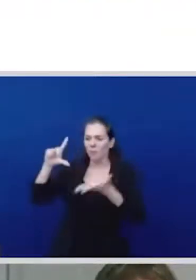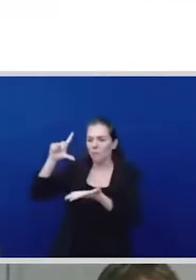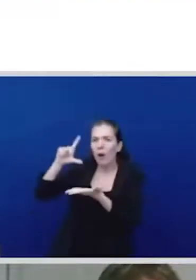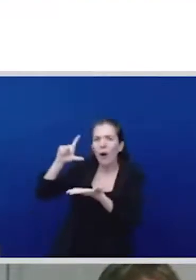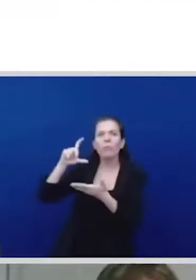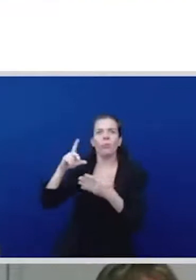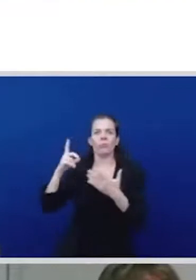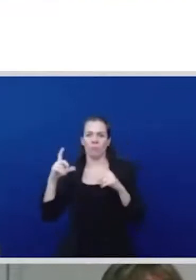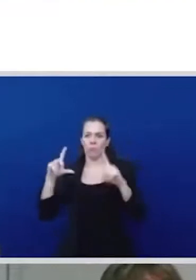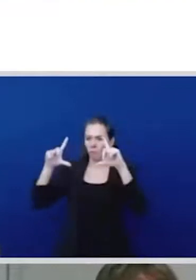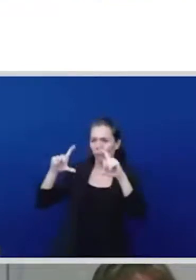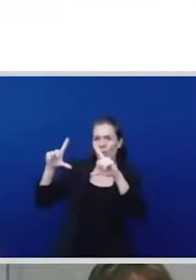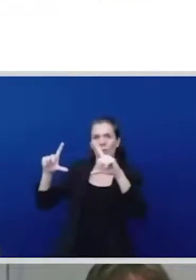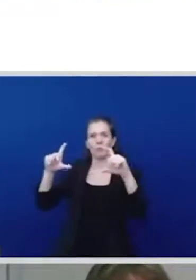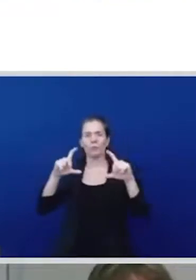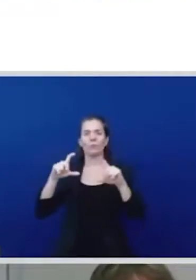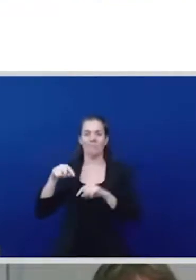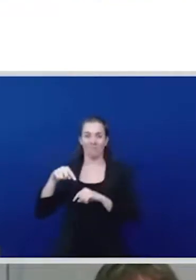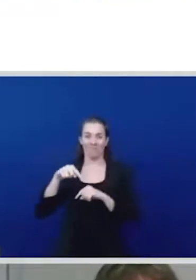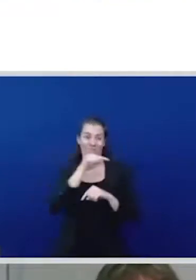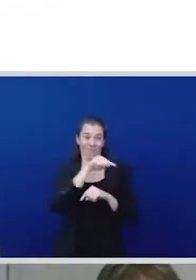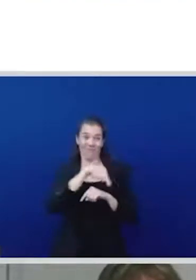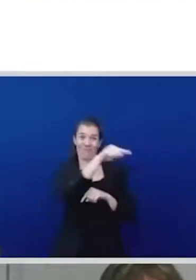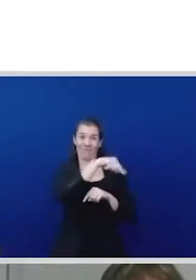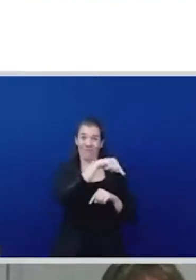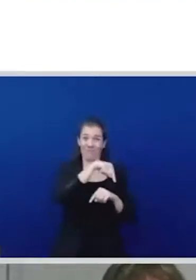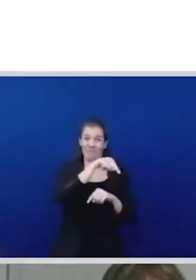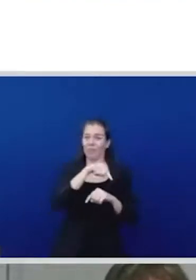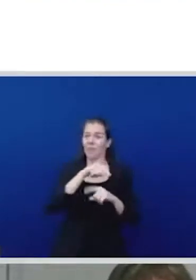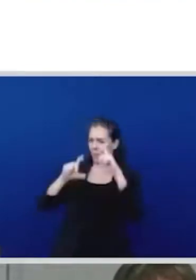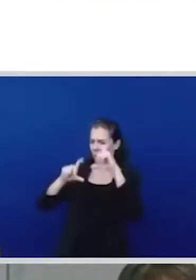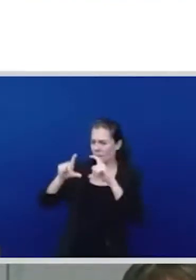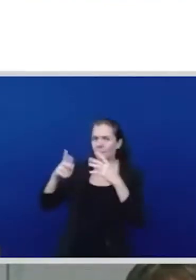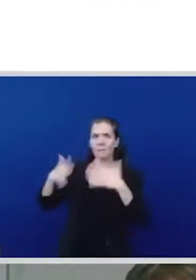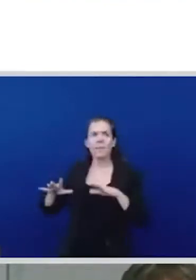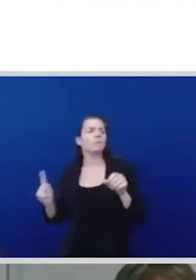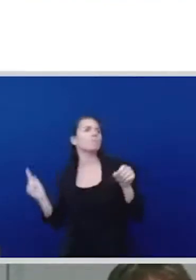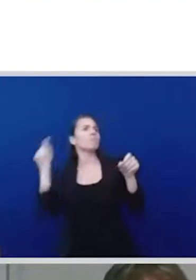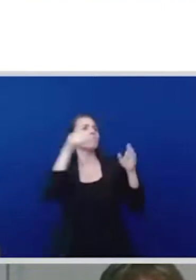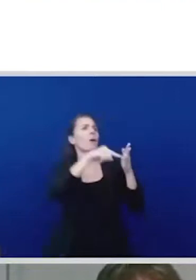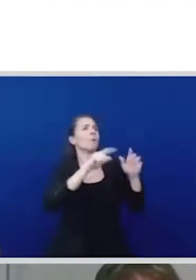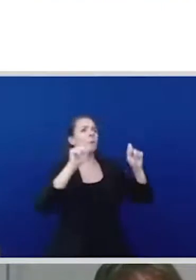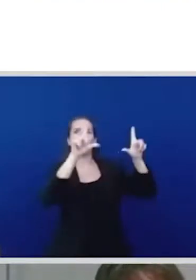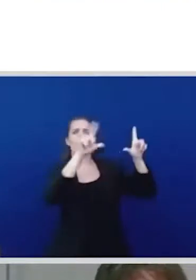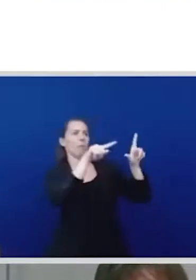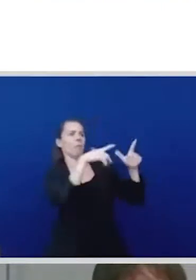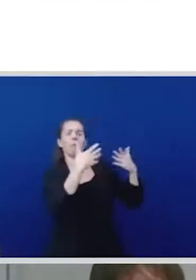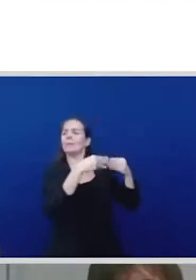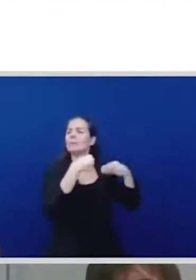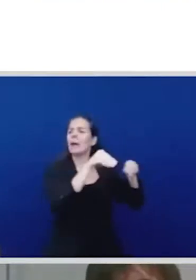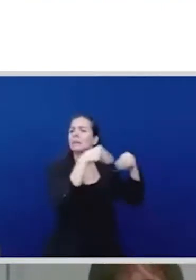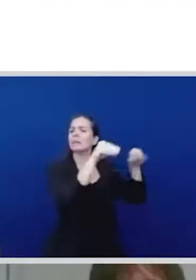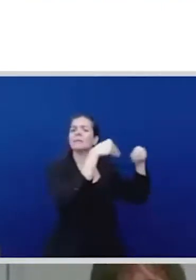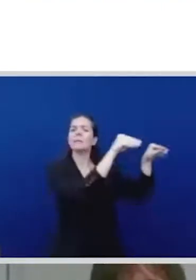and say well it's beautiful they can then go to a designer and say we want to make mats out of this or we want to make towels out of these